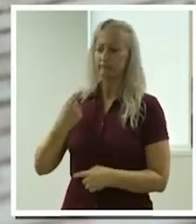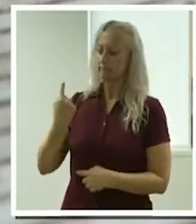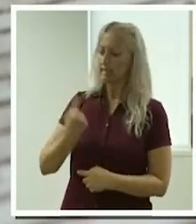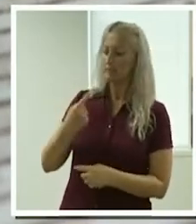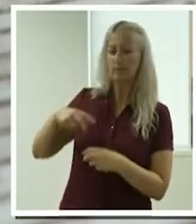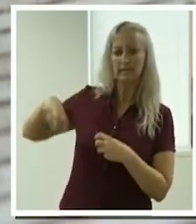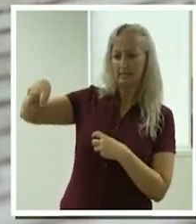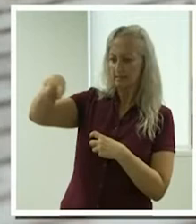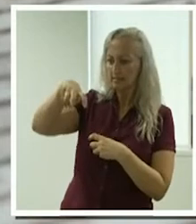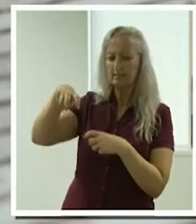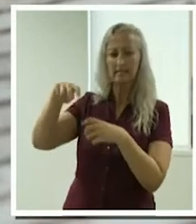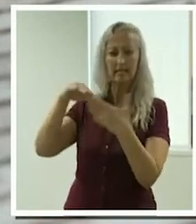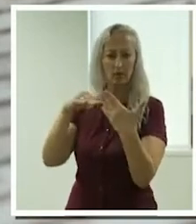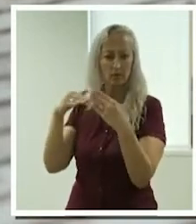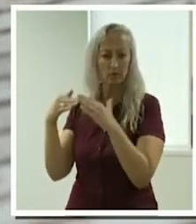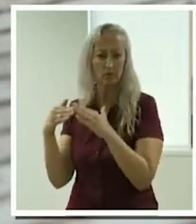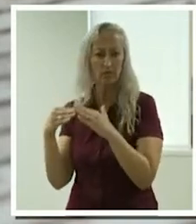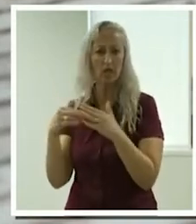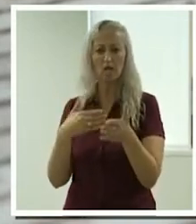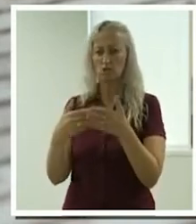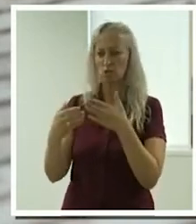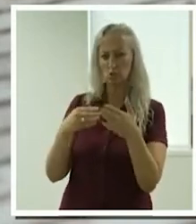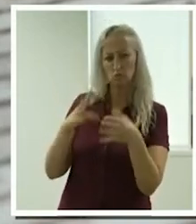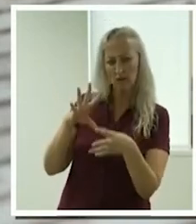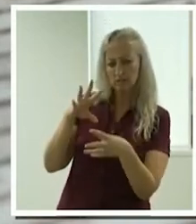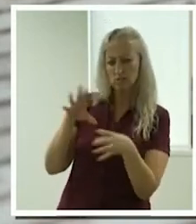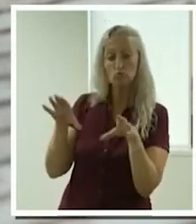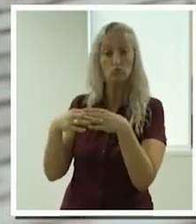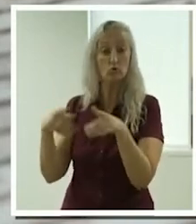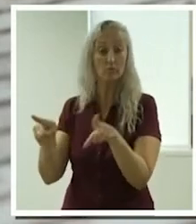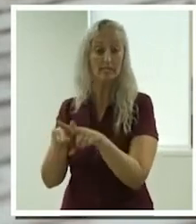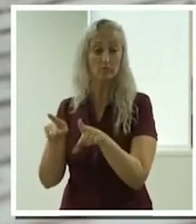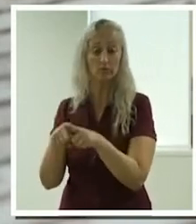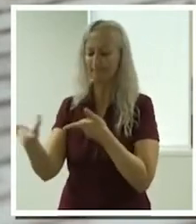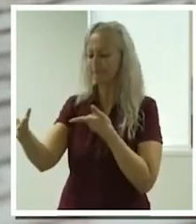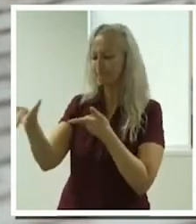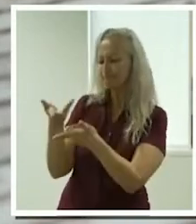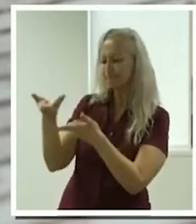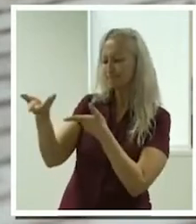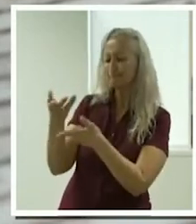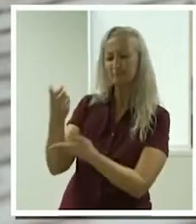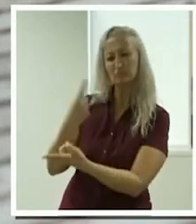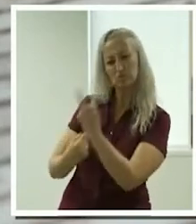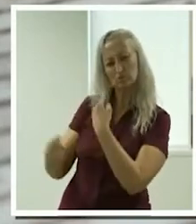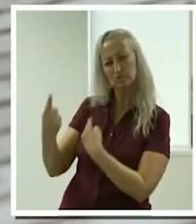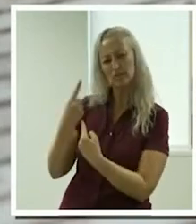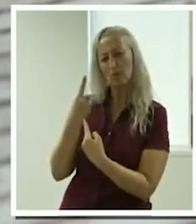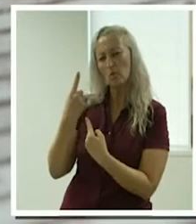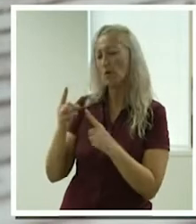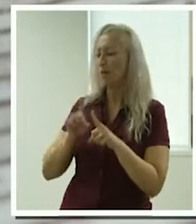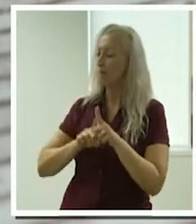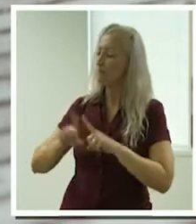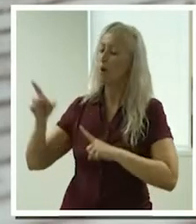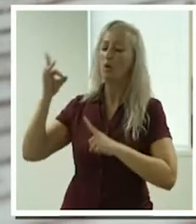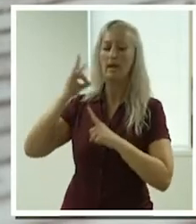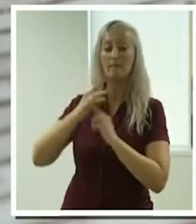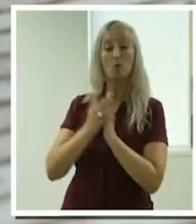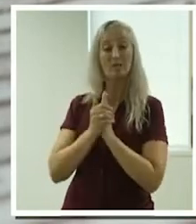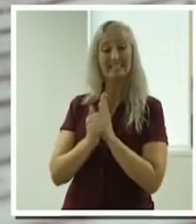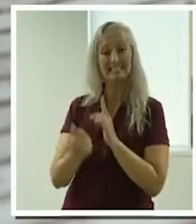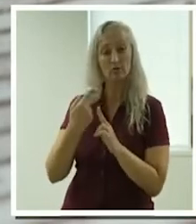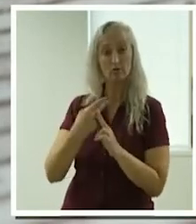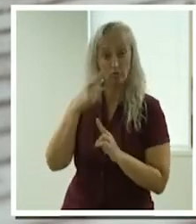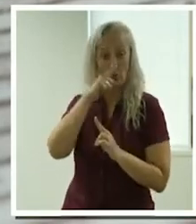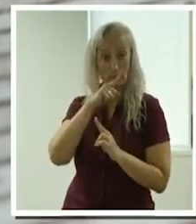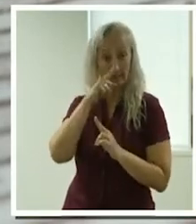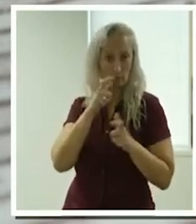also runs dementia carer groups. And during this discussion, she was sharing with me what she thought was one of the most important skills for people working in the sector,